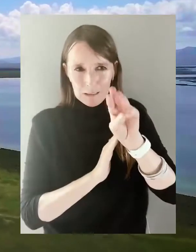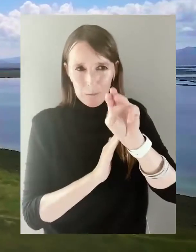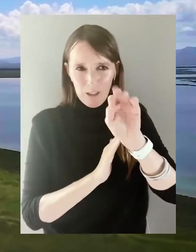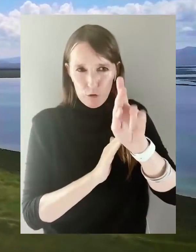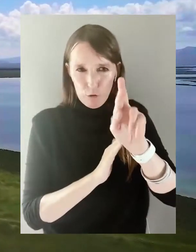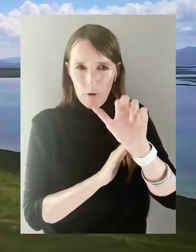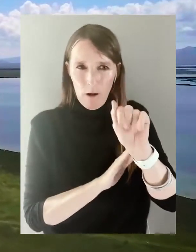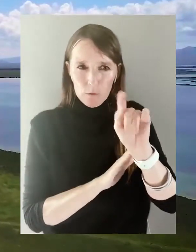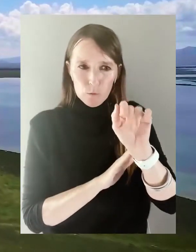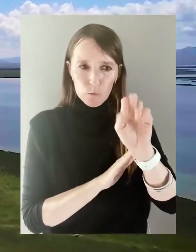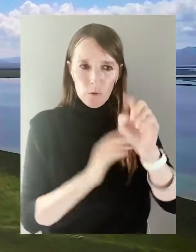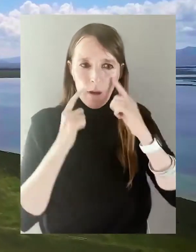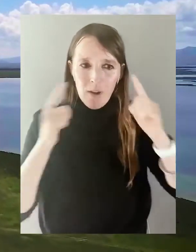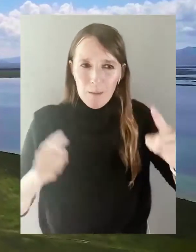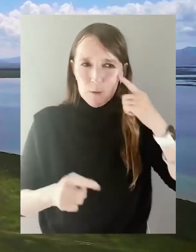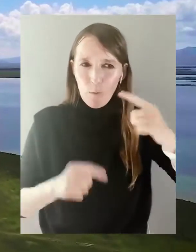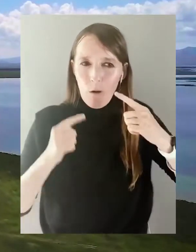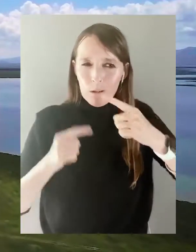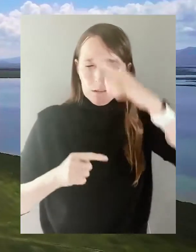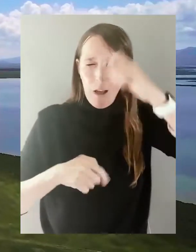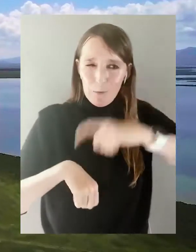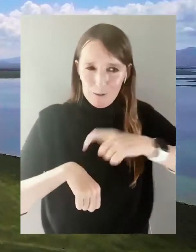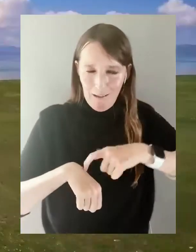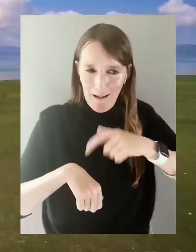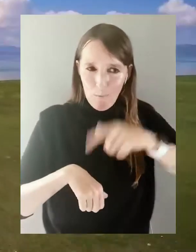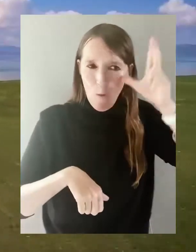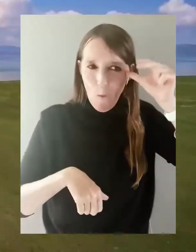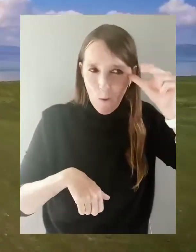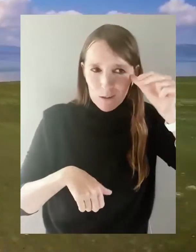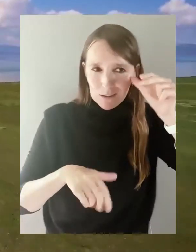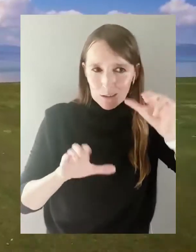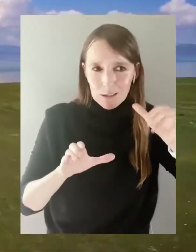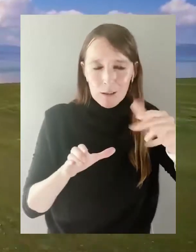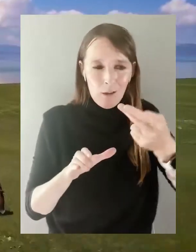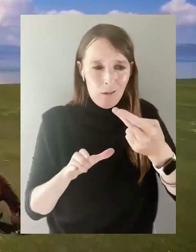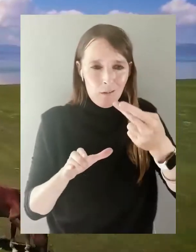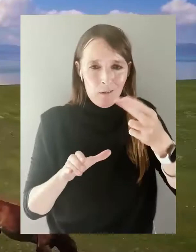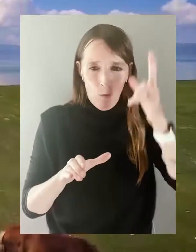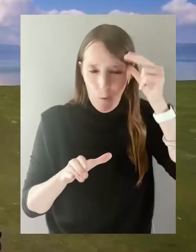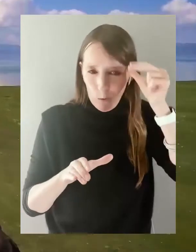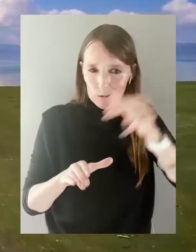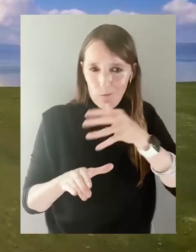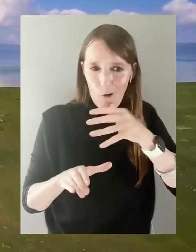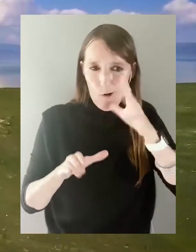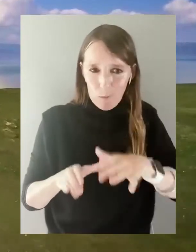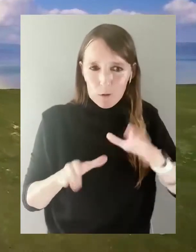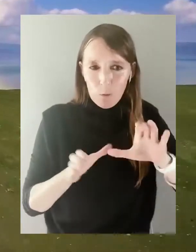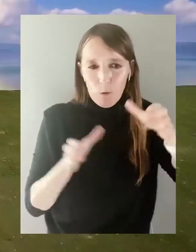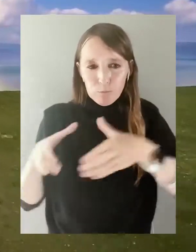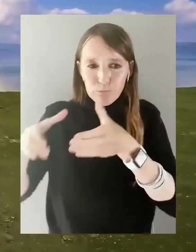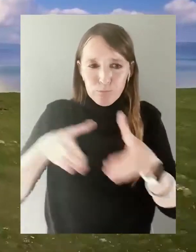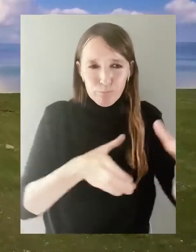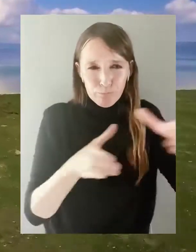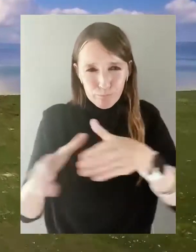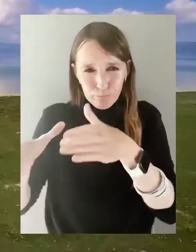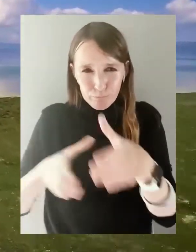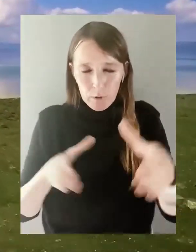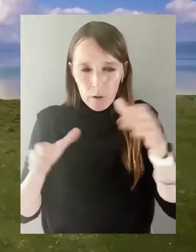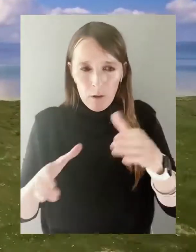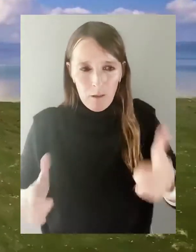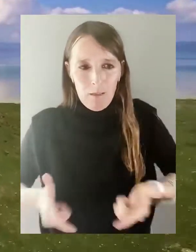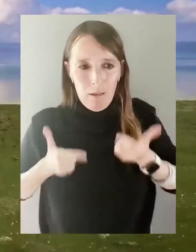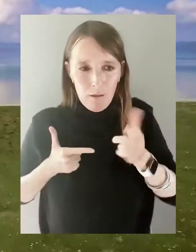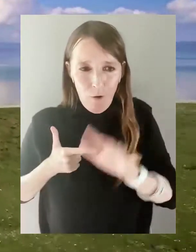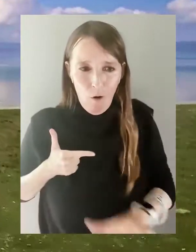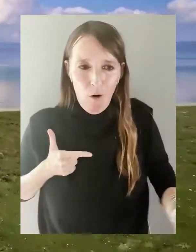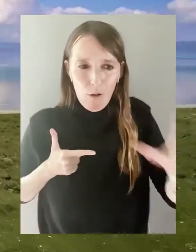the altitude of 3,016 meters and is famous for summer pastures. It is a place where local herders live for